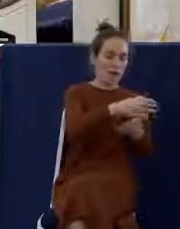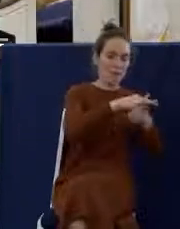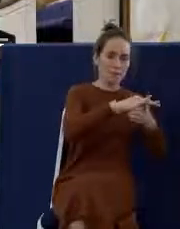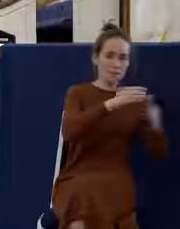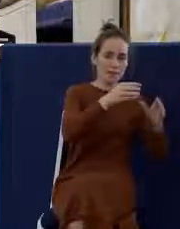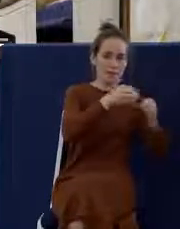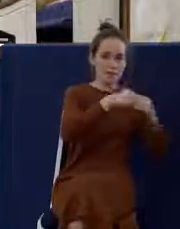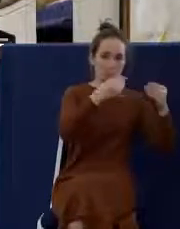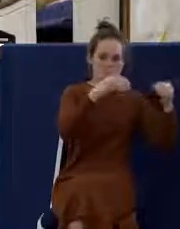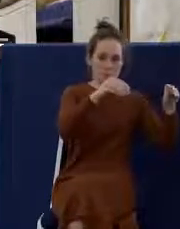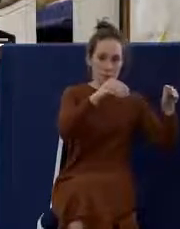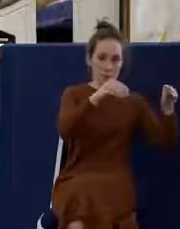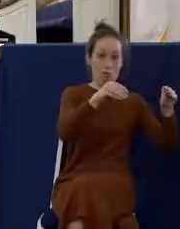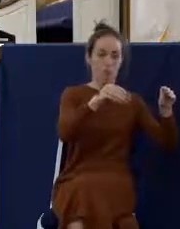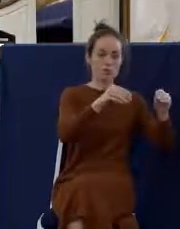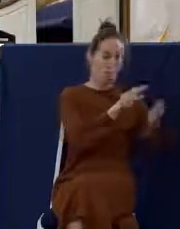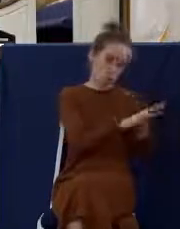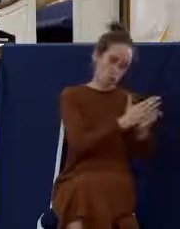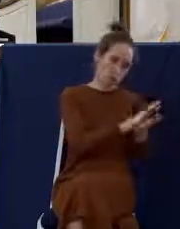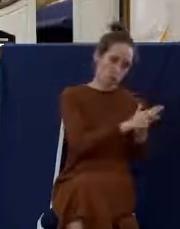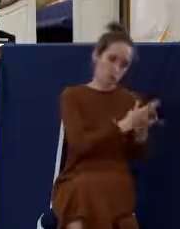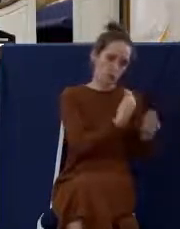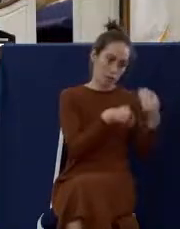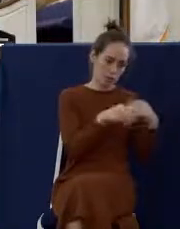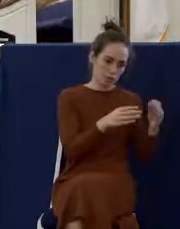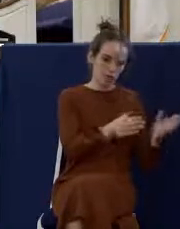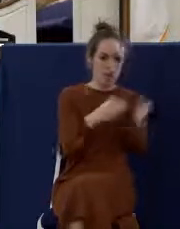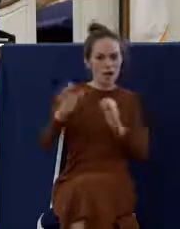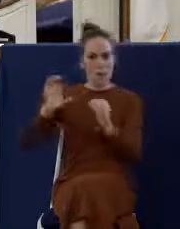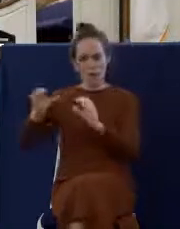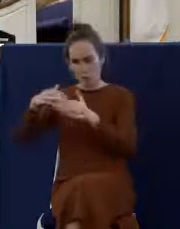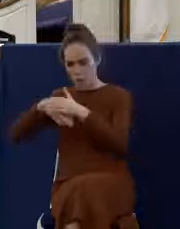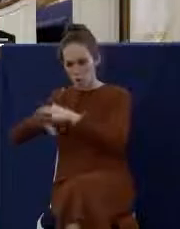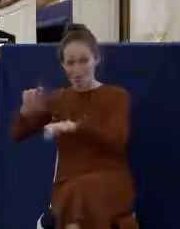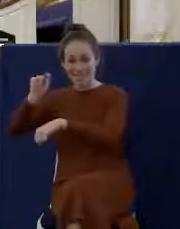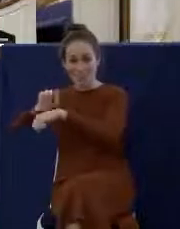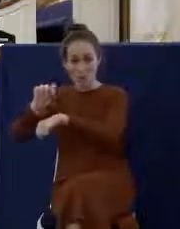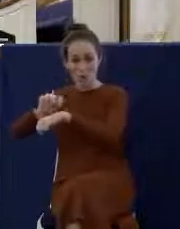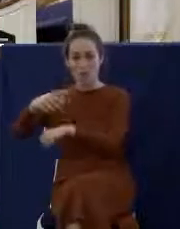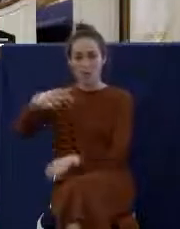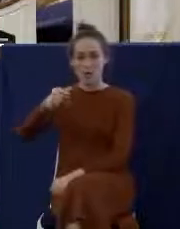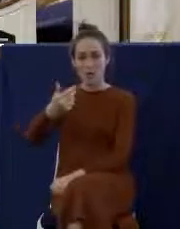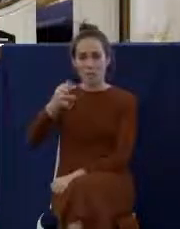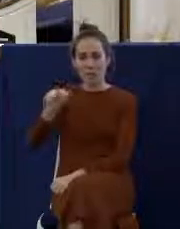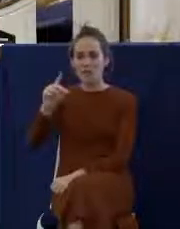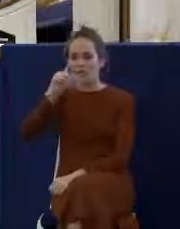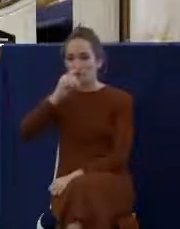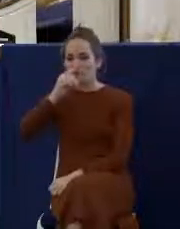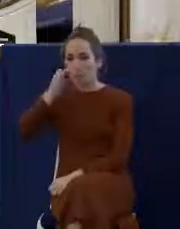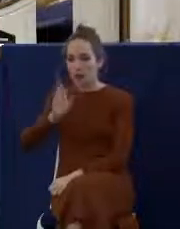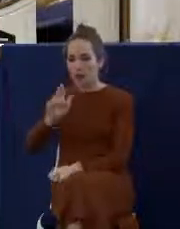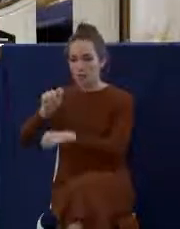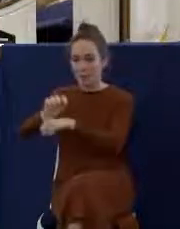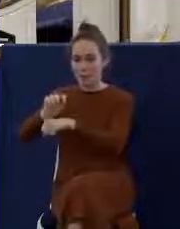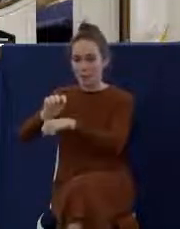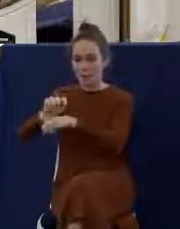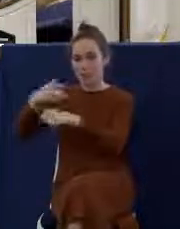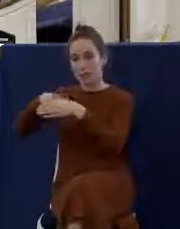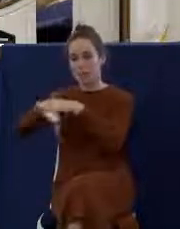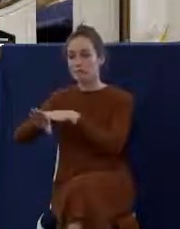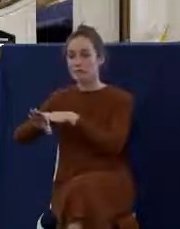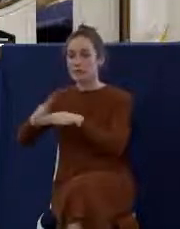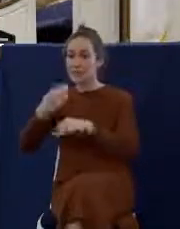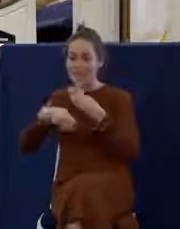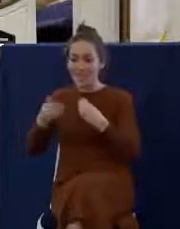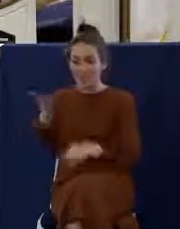home and fixing it and going into a temple and eating it there. That was beyond question wrong.